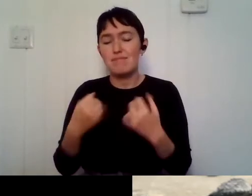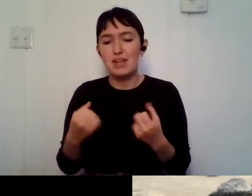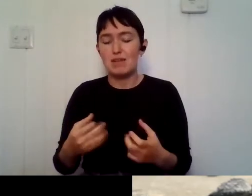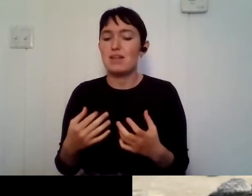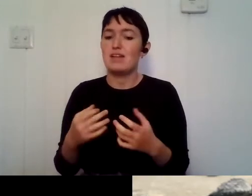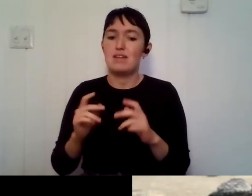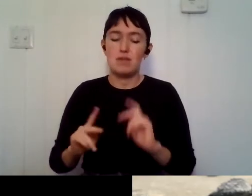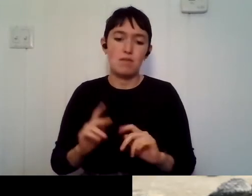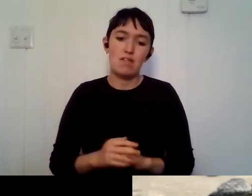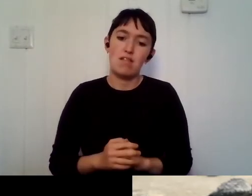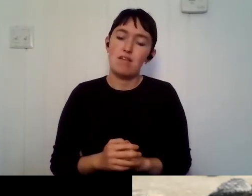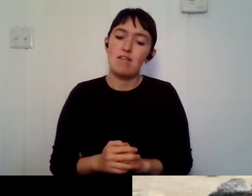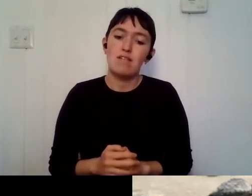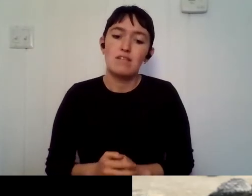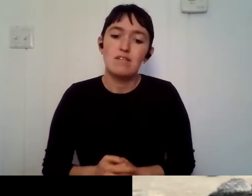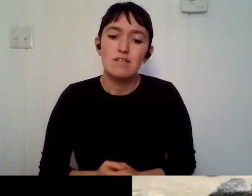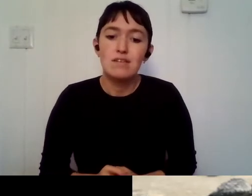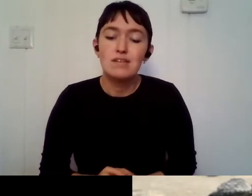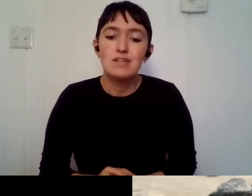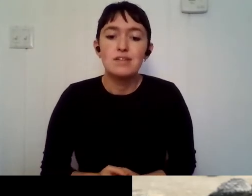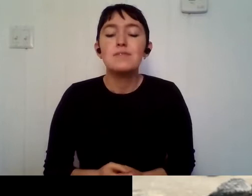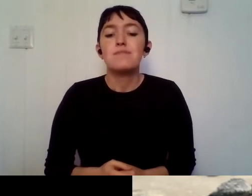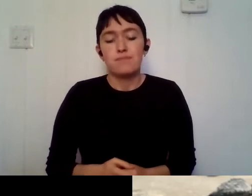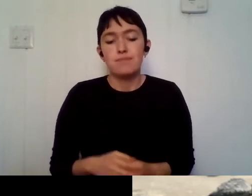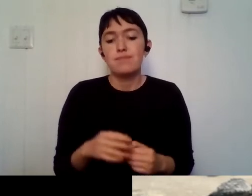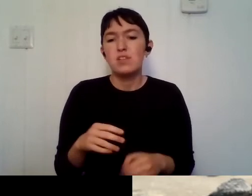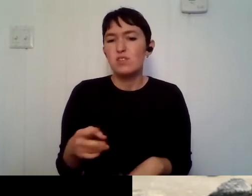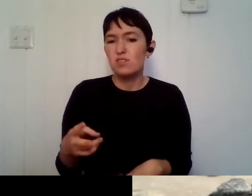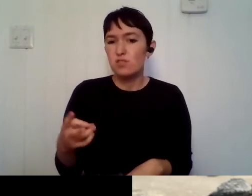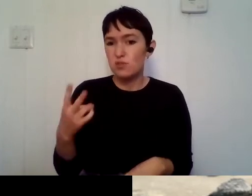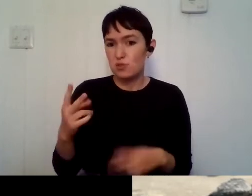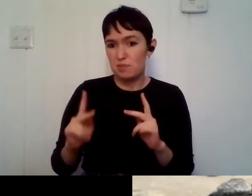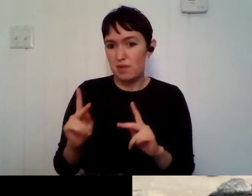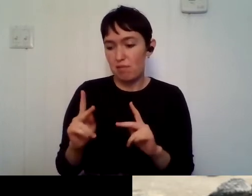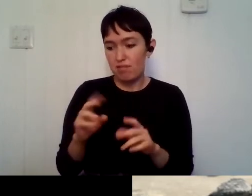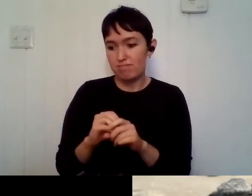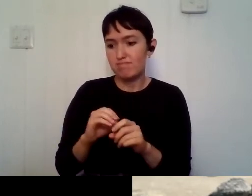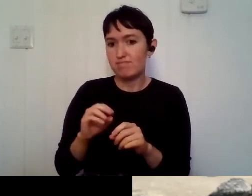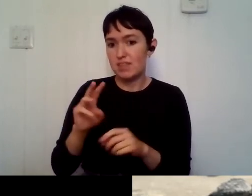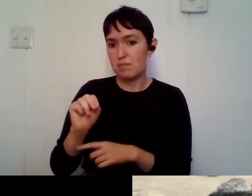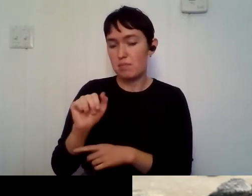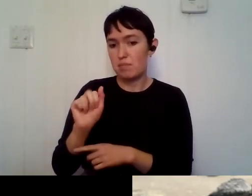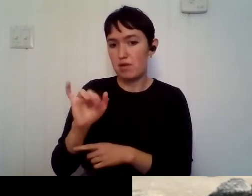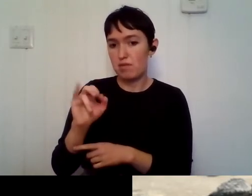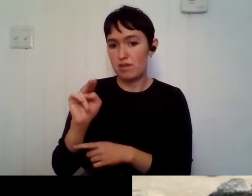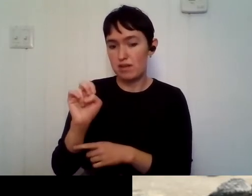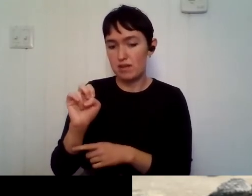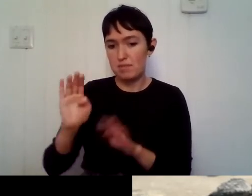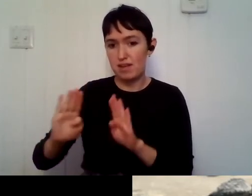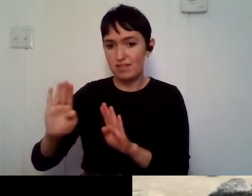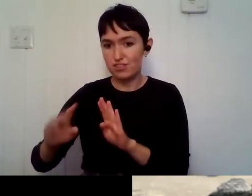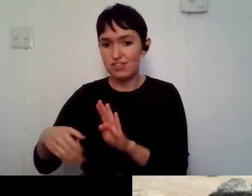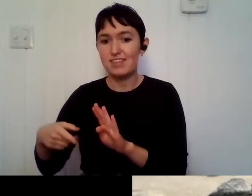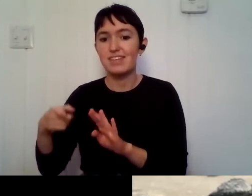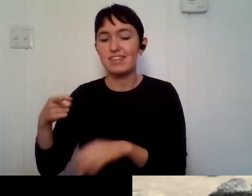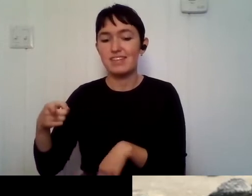there's a couple of people in marine science that literally like our research stations are, are like